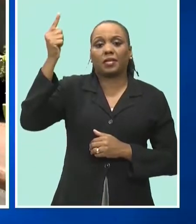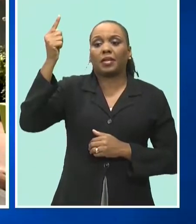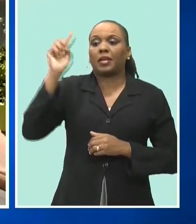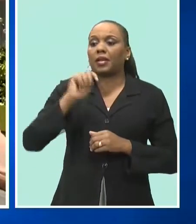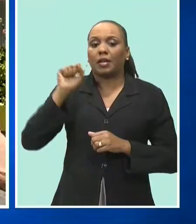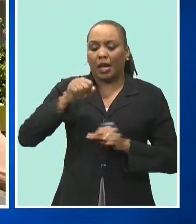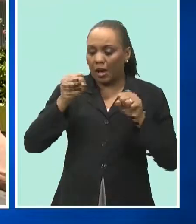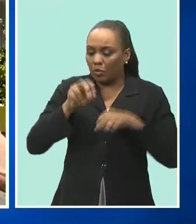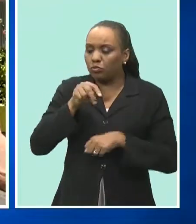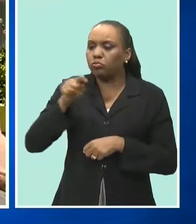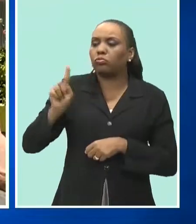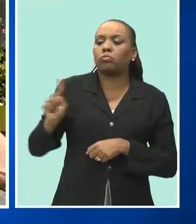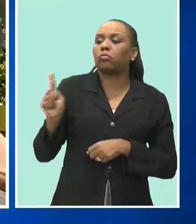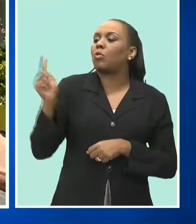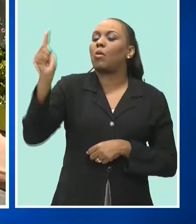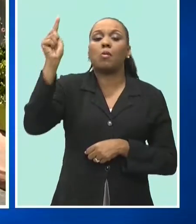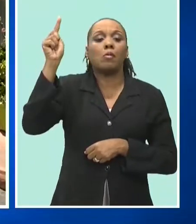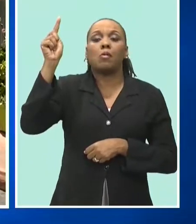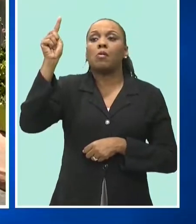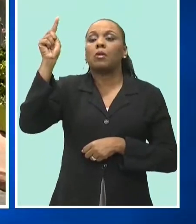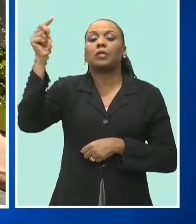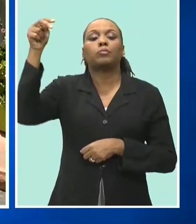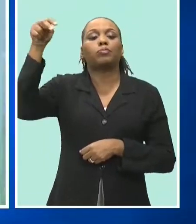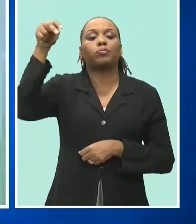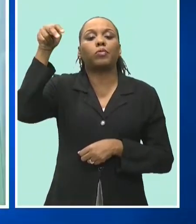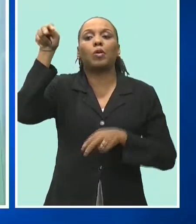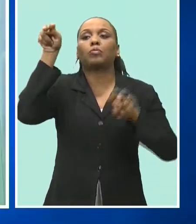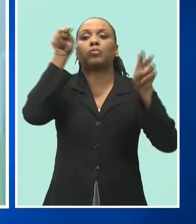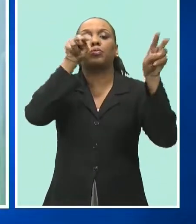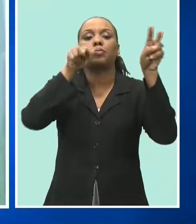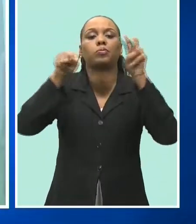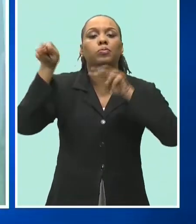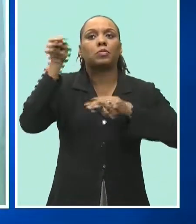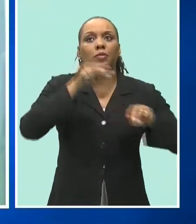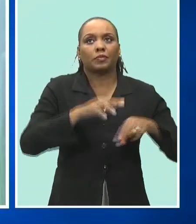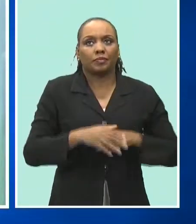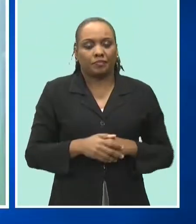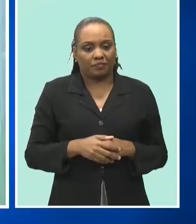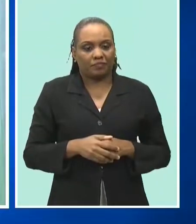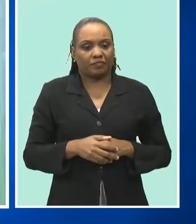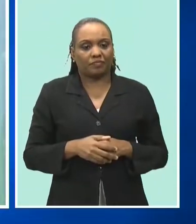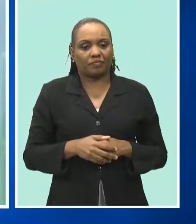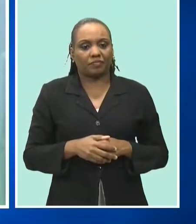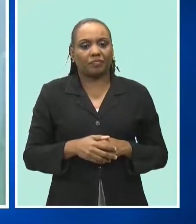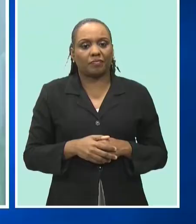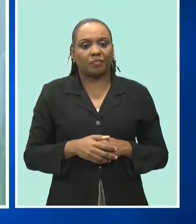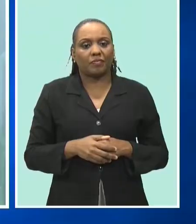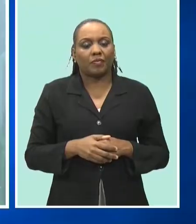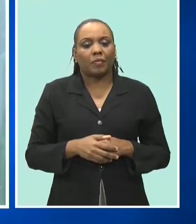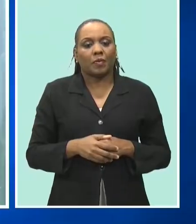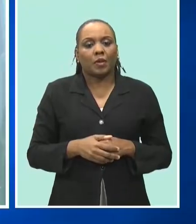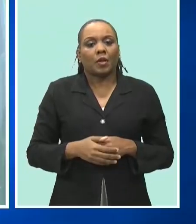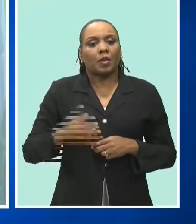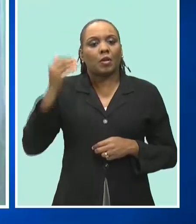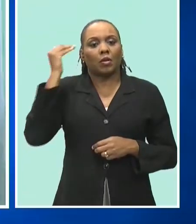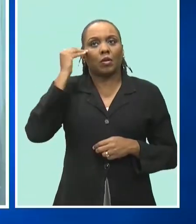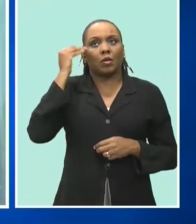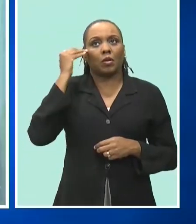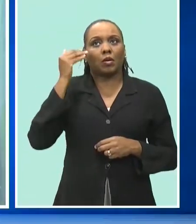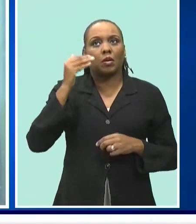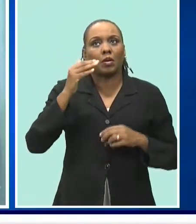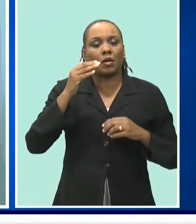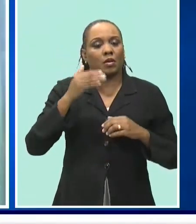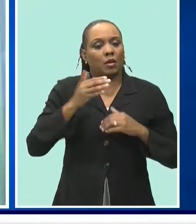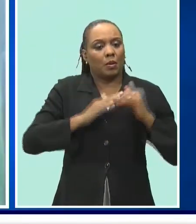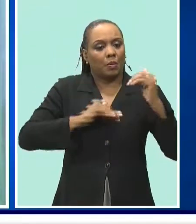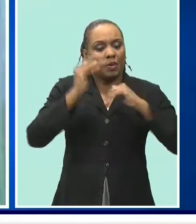government to address a number of derelict buildings no roaches building is a real shame that it is nothing's happened